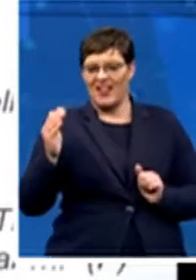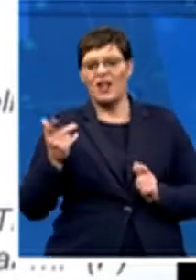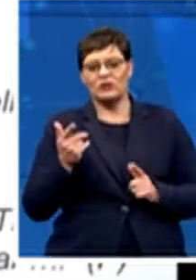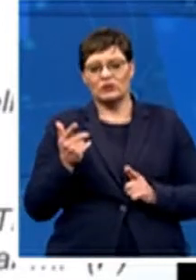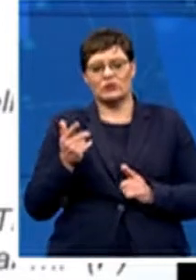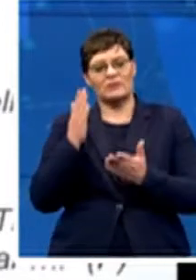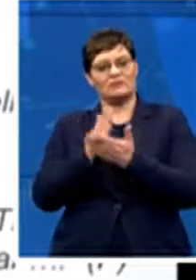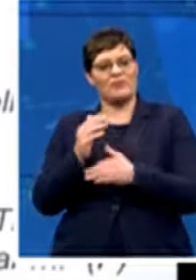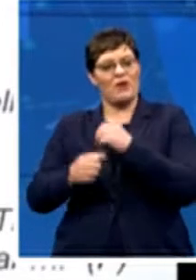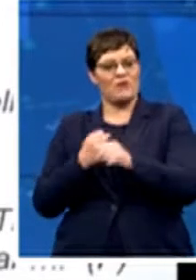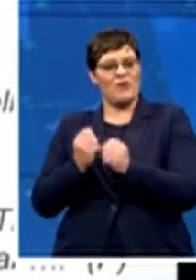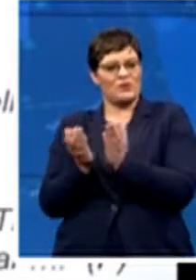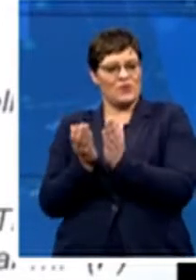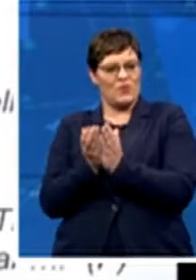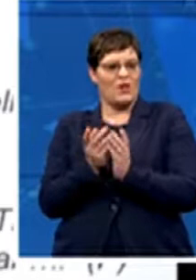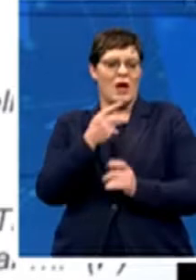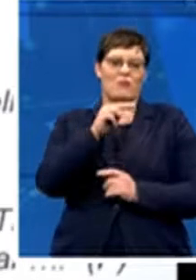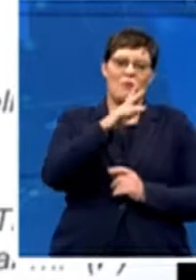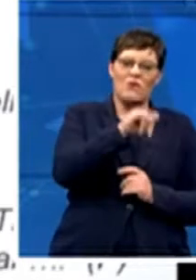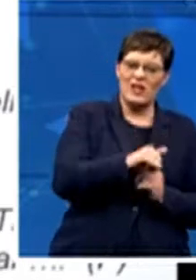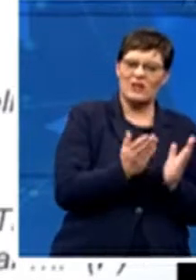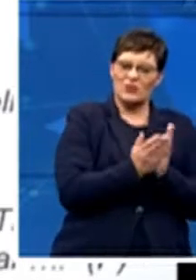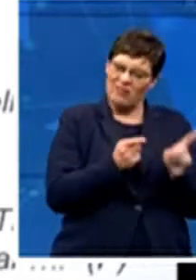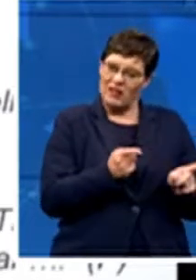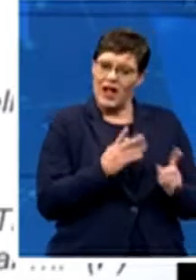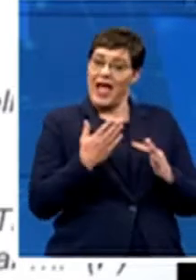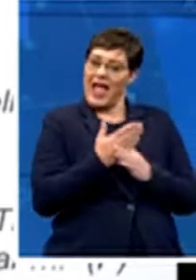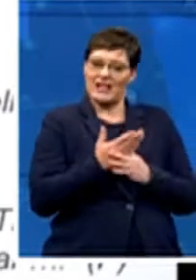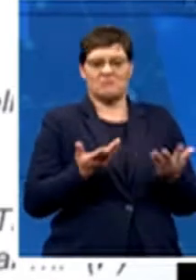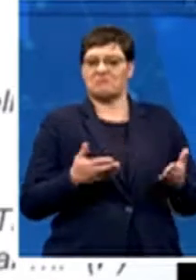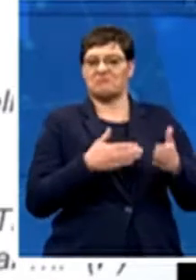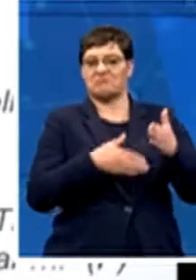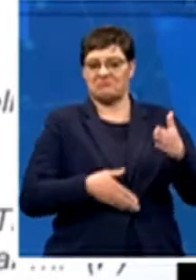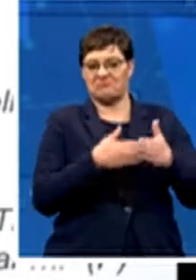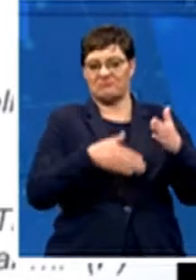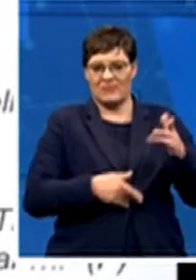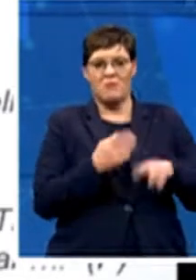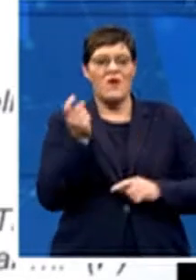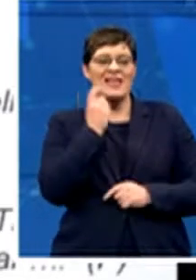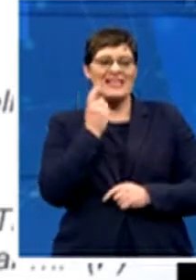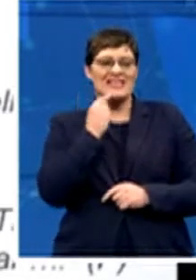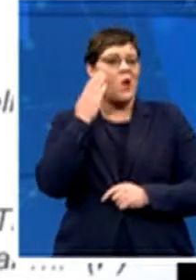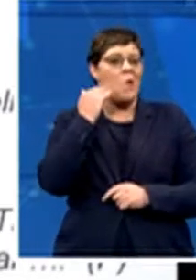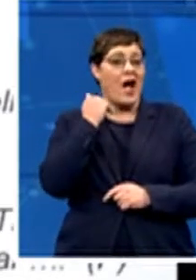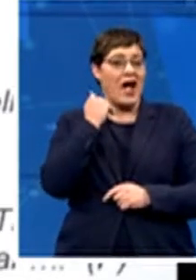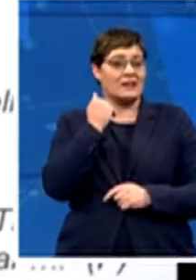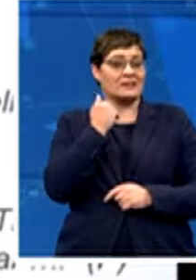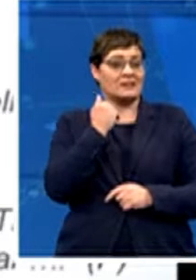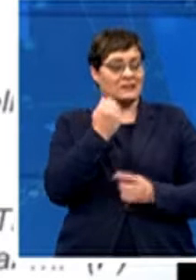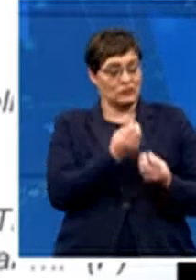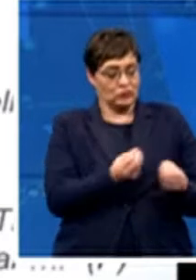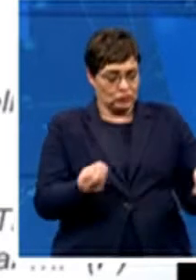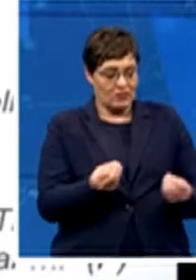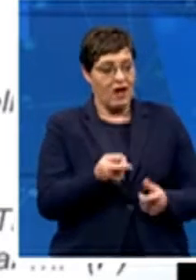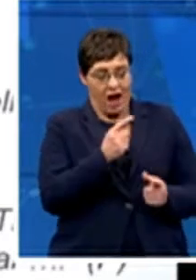schooling. It was actually much easier for white cricketers to play the game than it was for some of the black